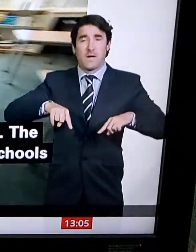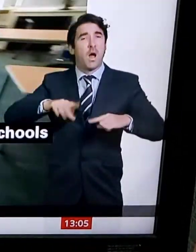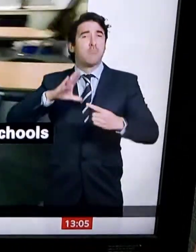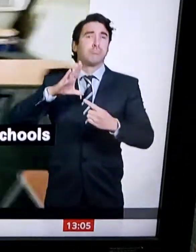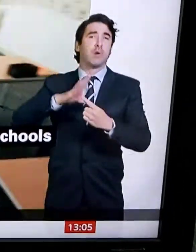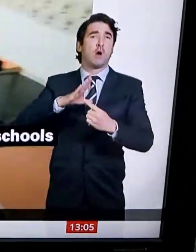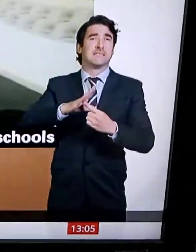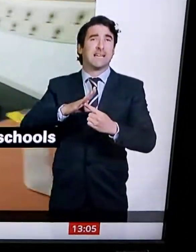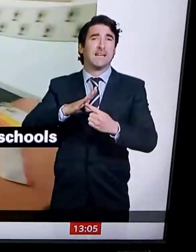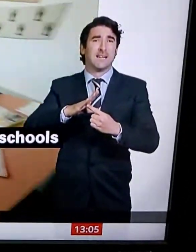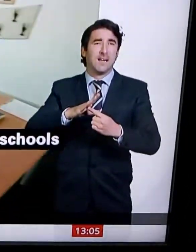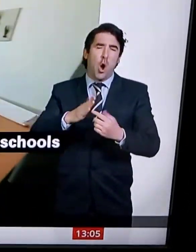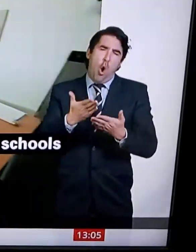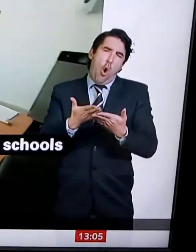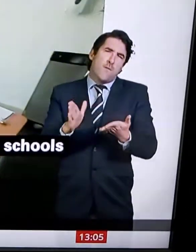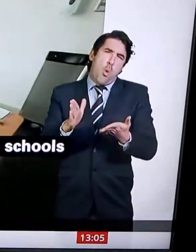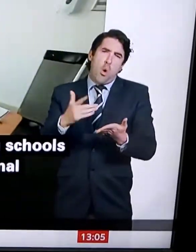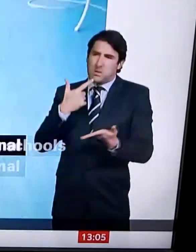safe.